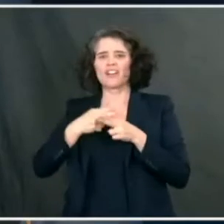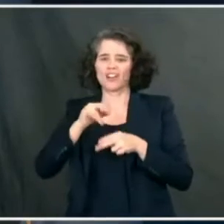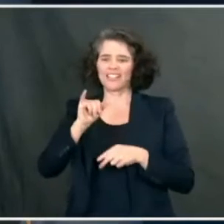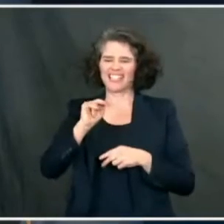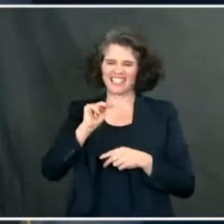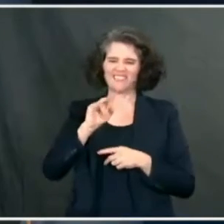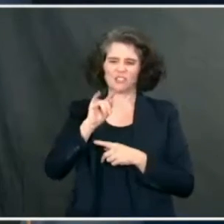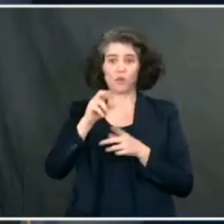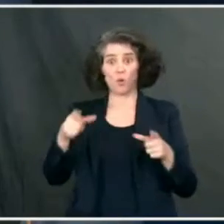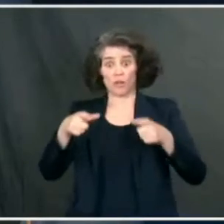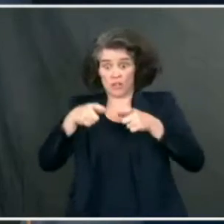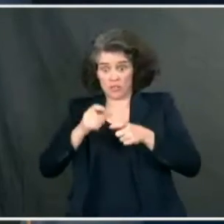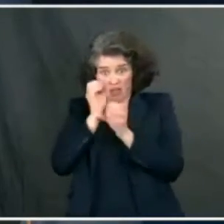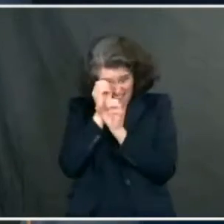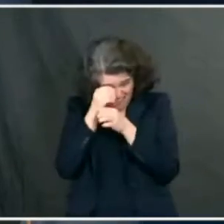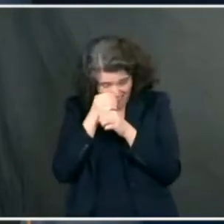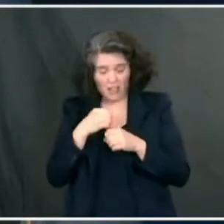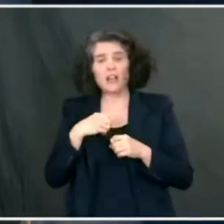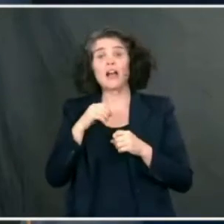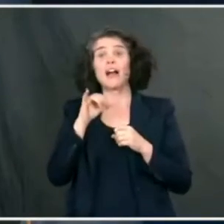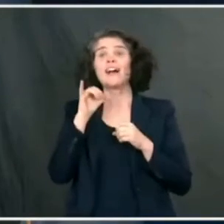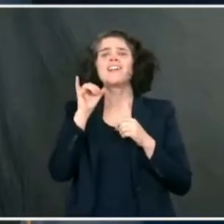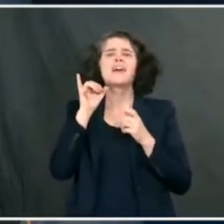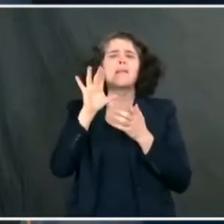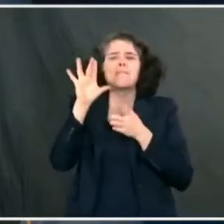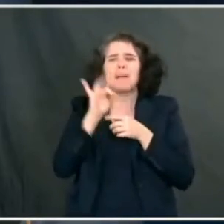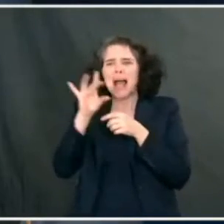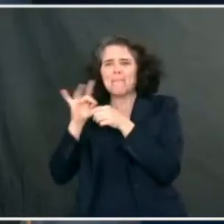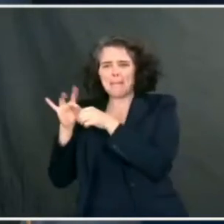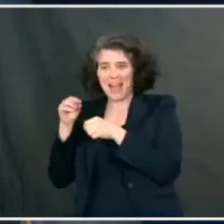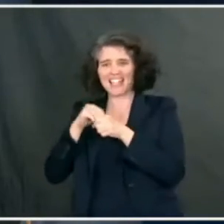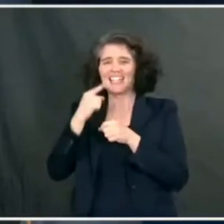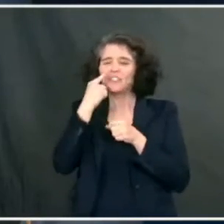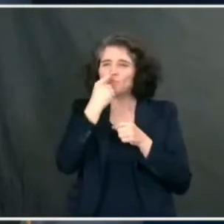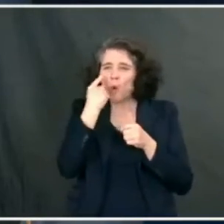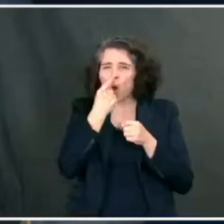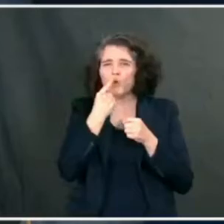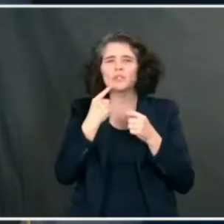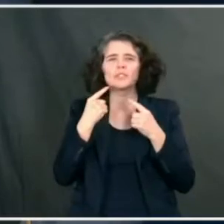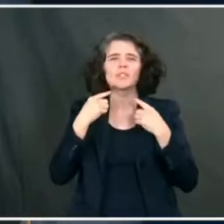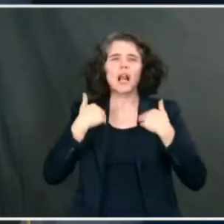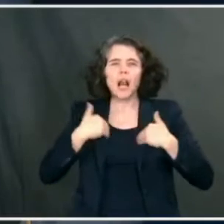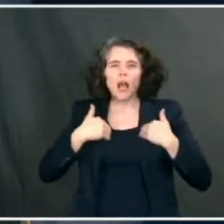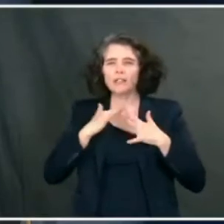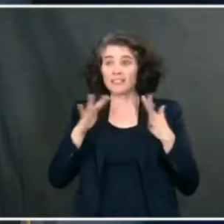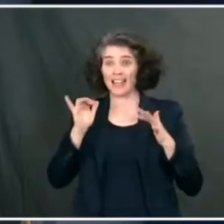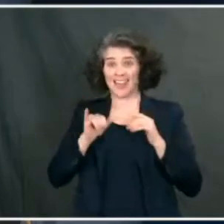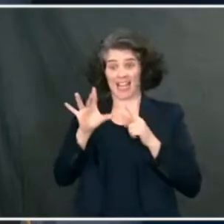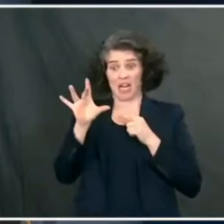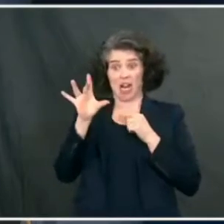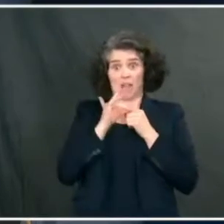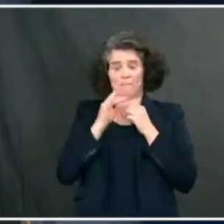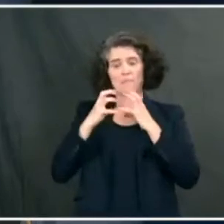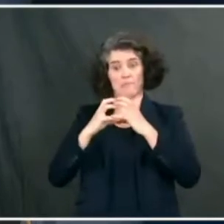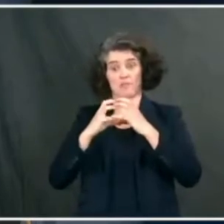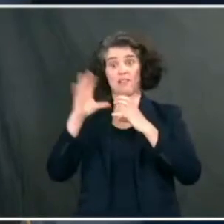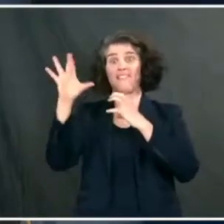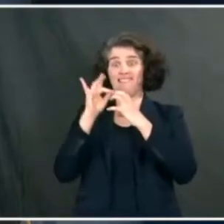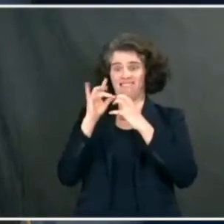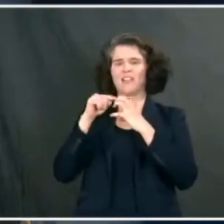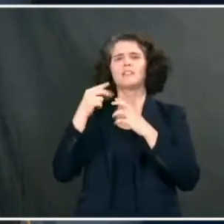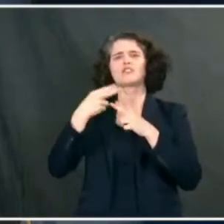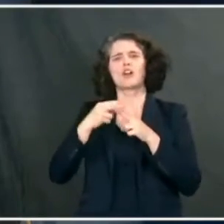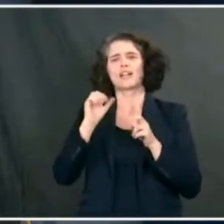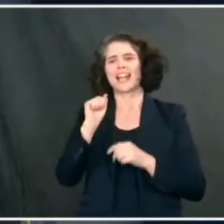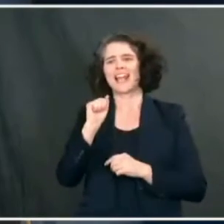affinity to the receptors, which you have in your nose, in your lung, in your GI tract. The receptor for the virus is called an ACE2